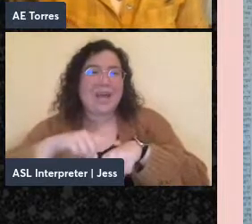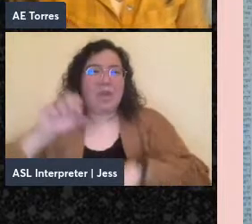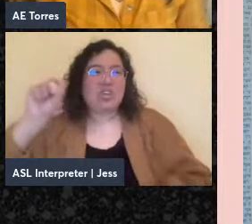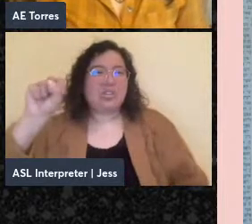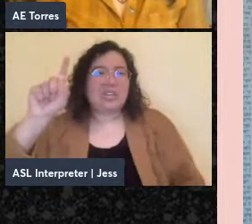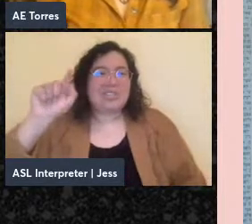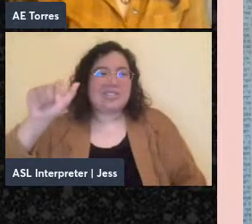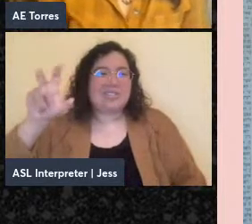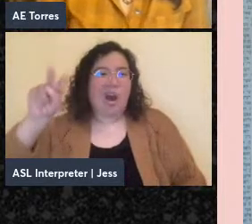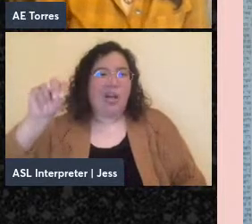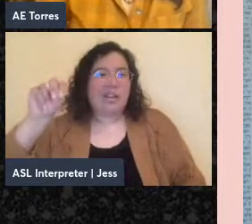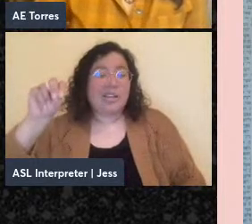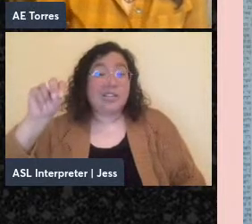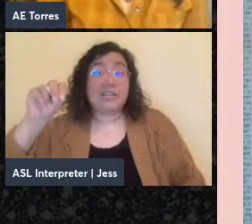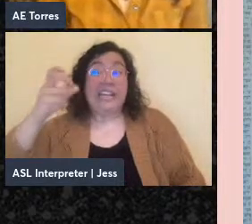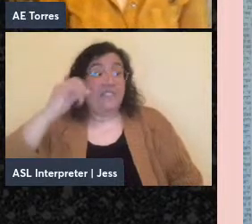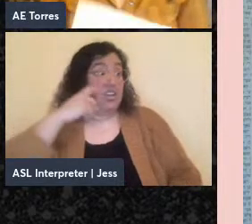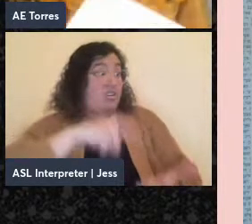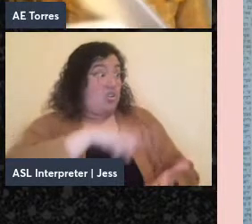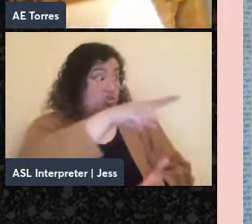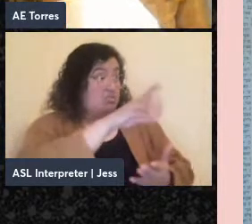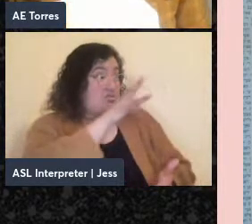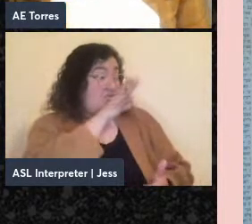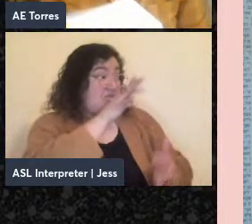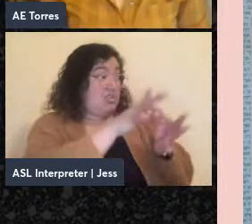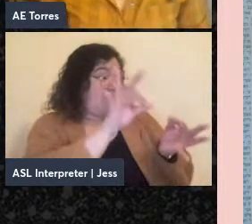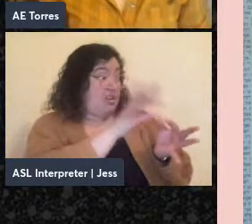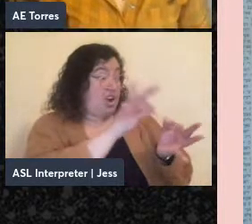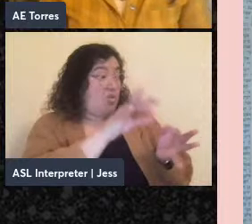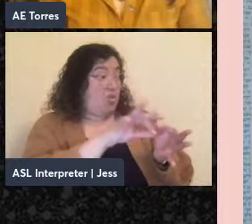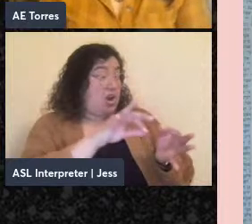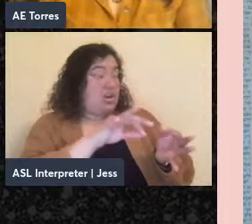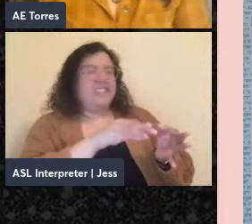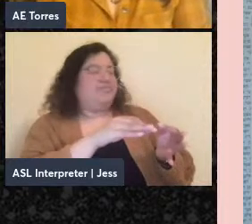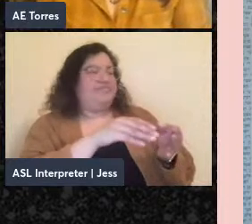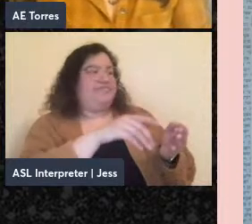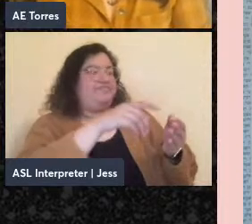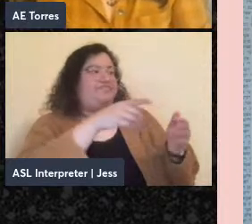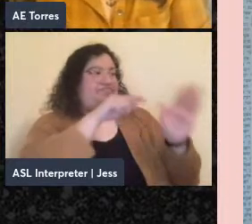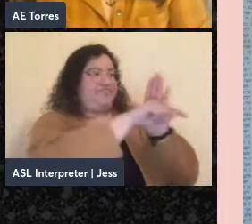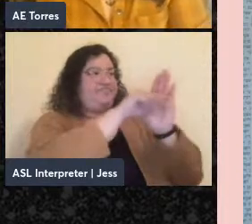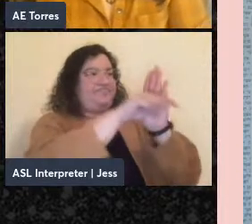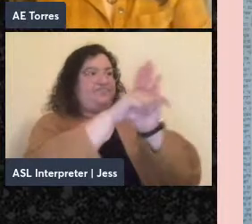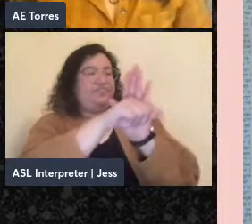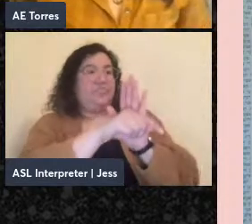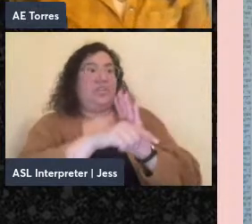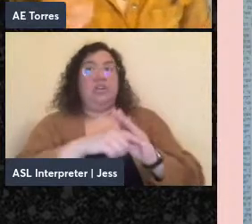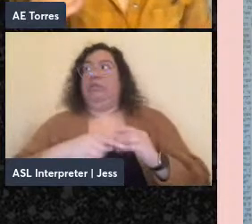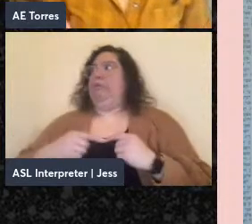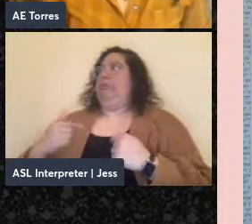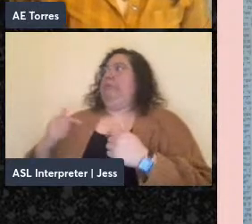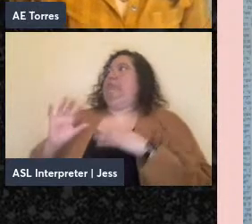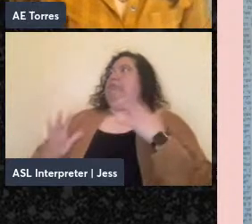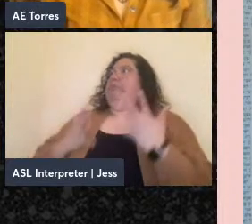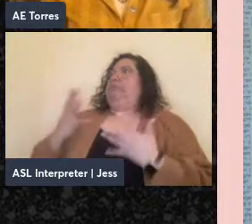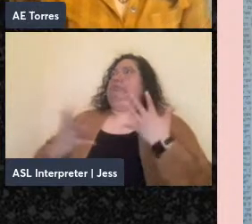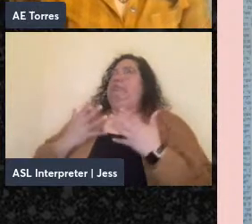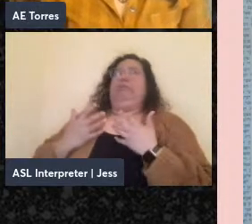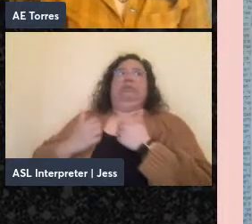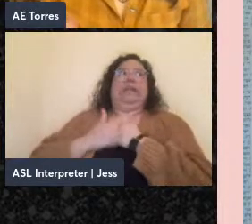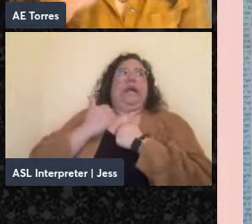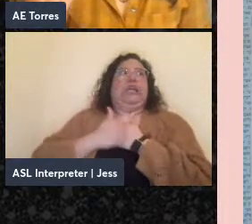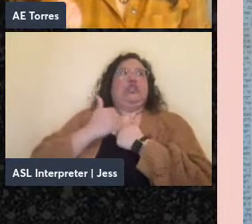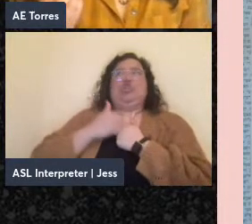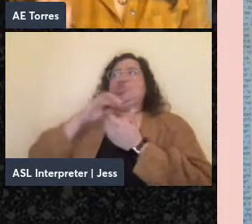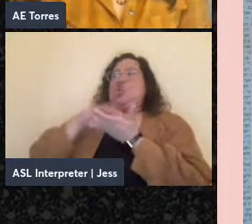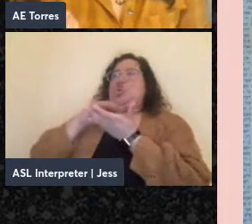executed and Esperanto was seen as something dangerously cosmopolitan, which is a familiar aspersion against